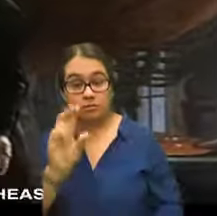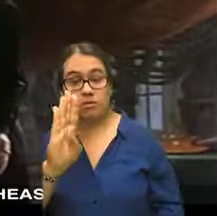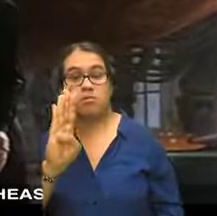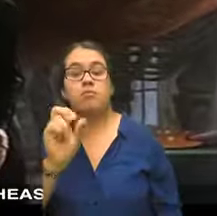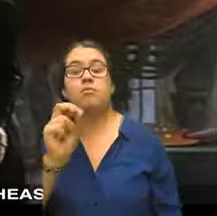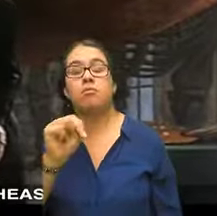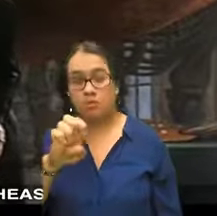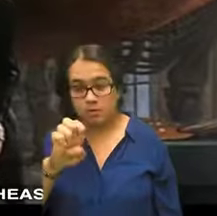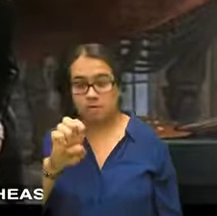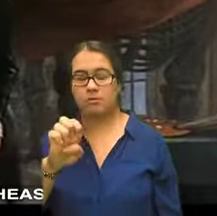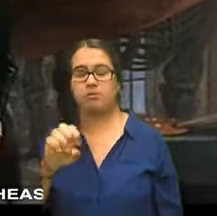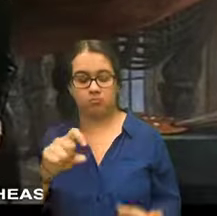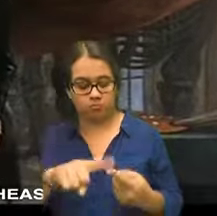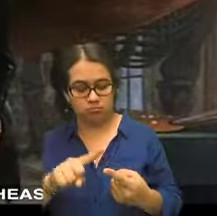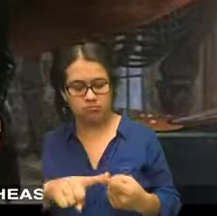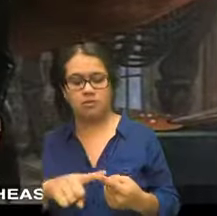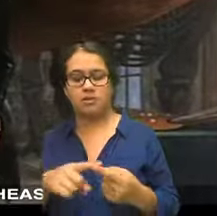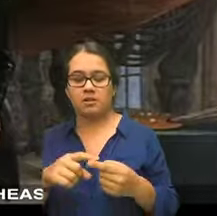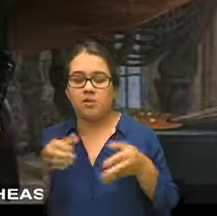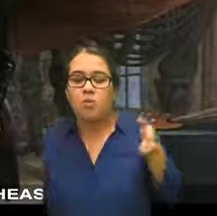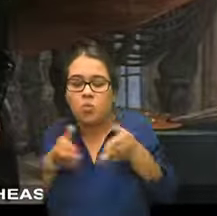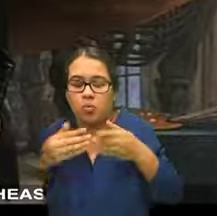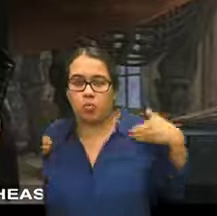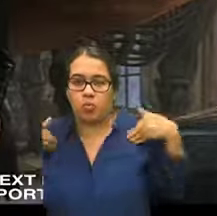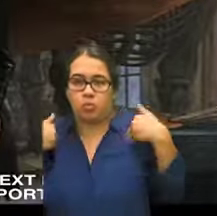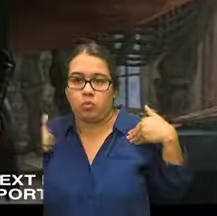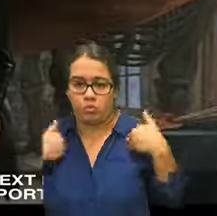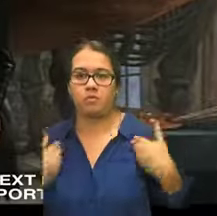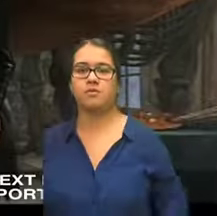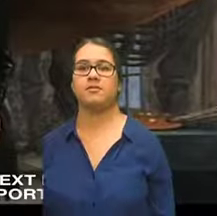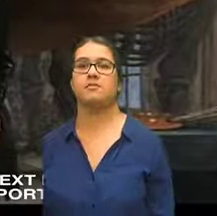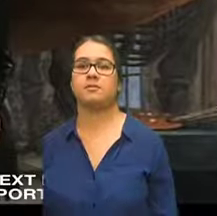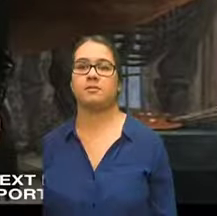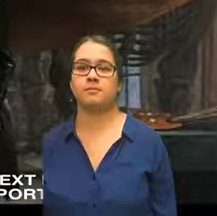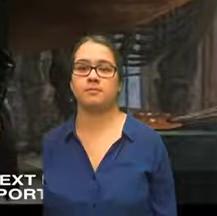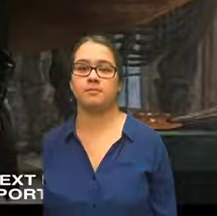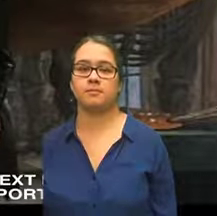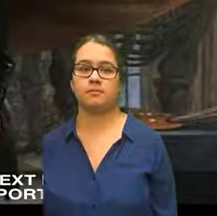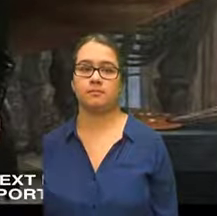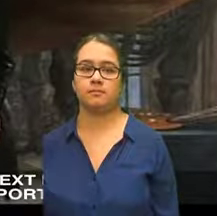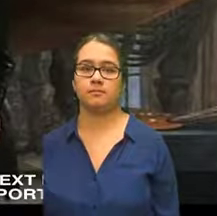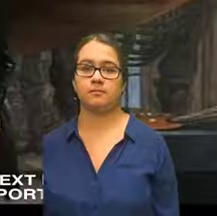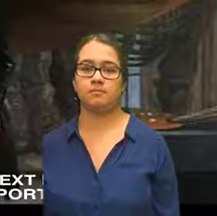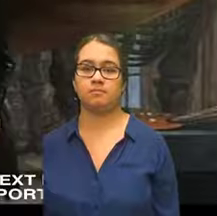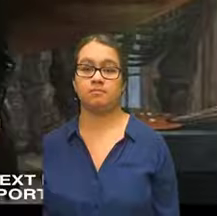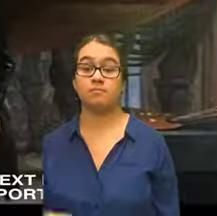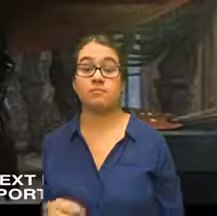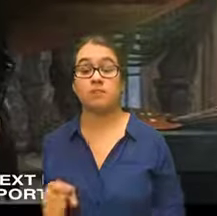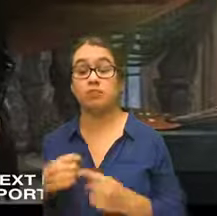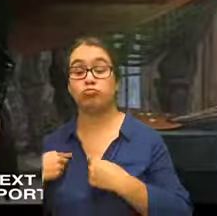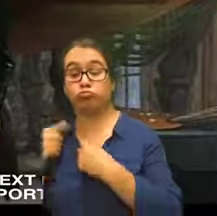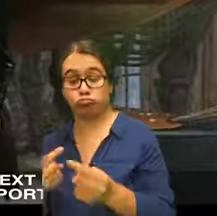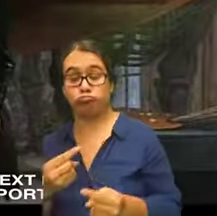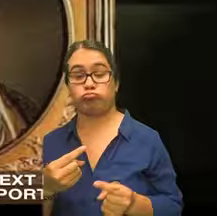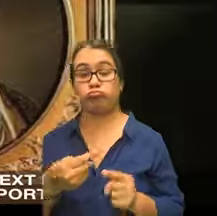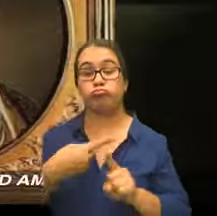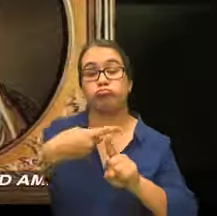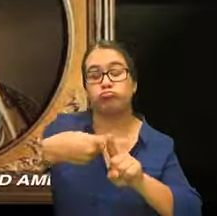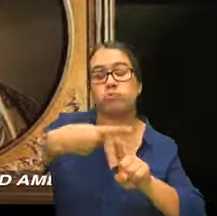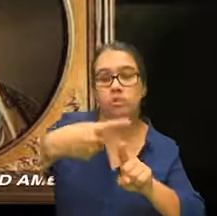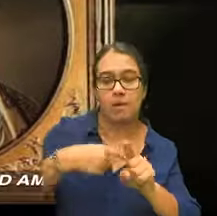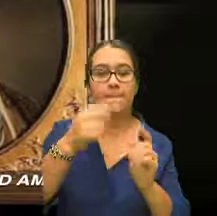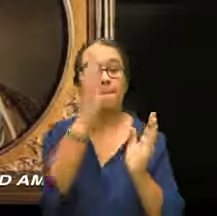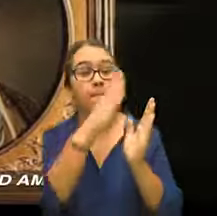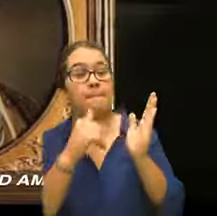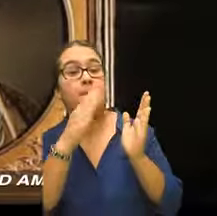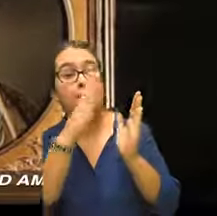mammoth bones and stuffed golden pheasants He also spends the next few months painting this